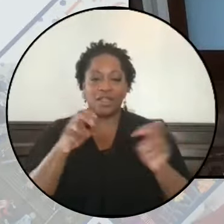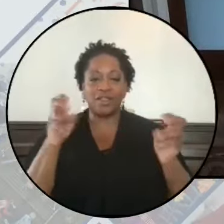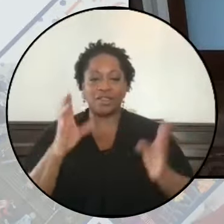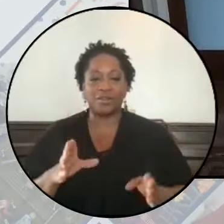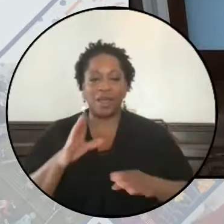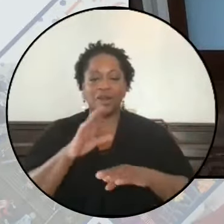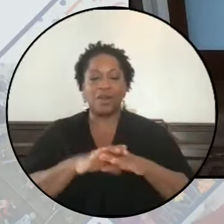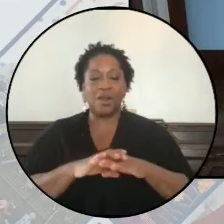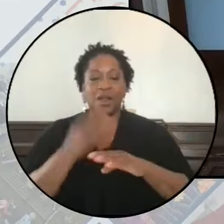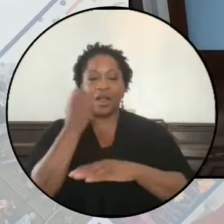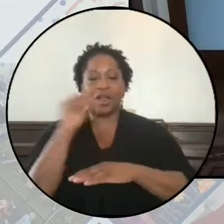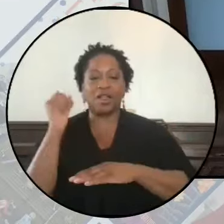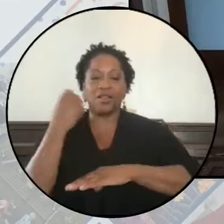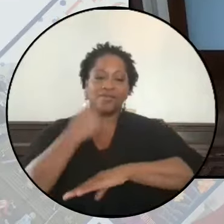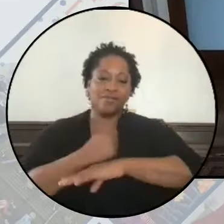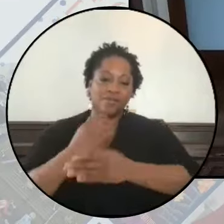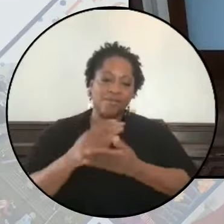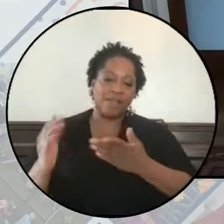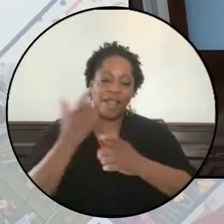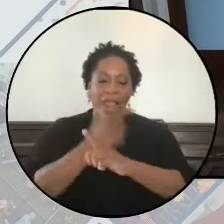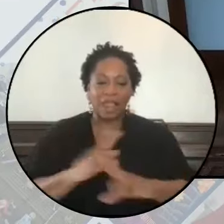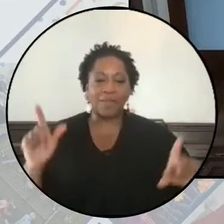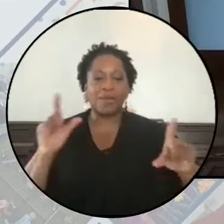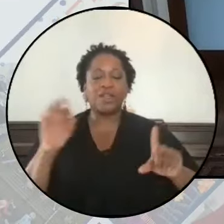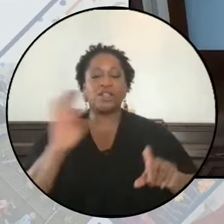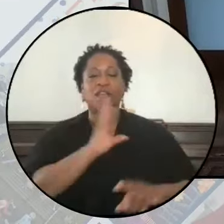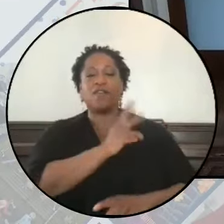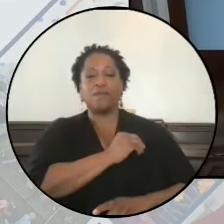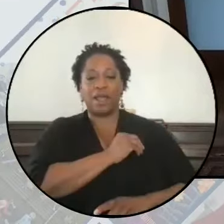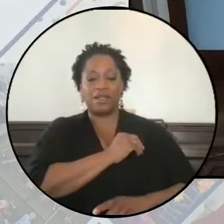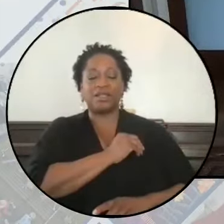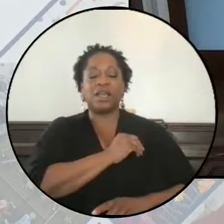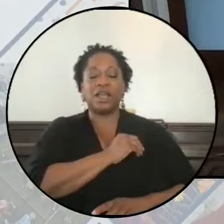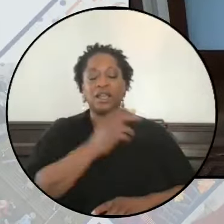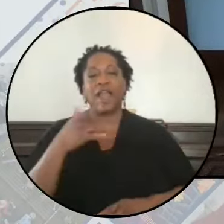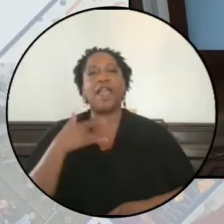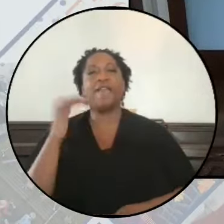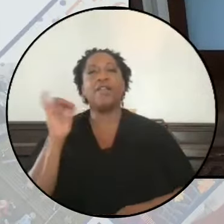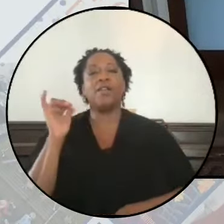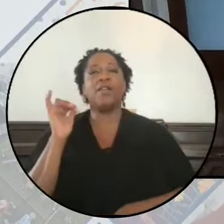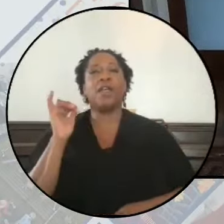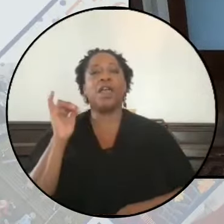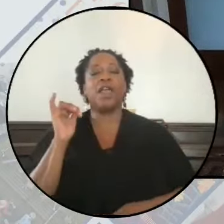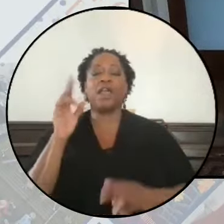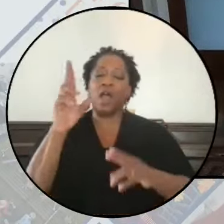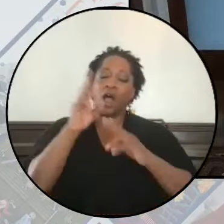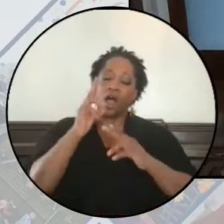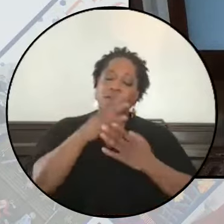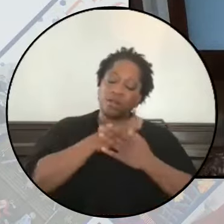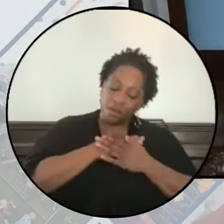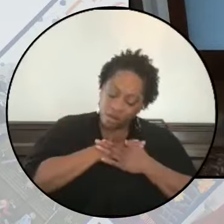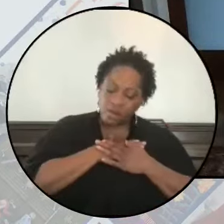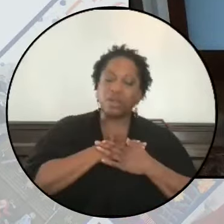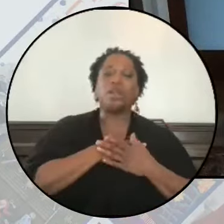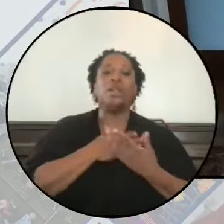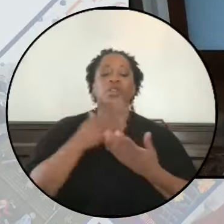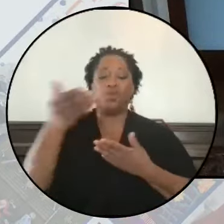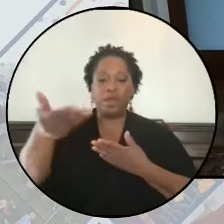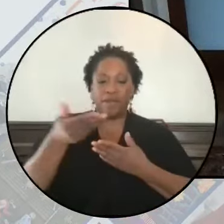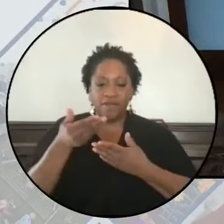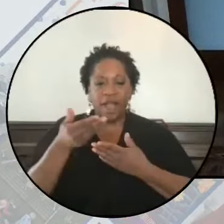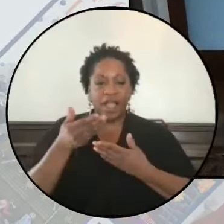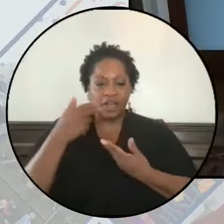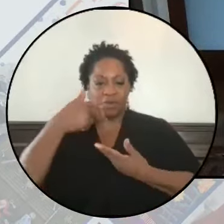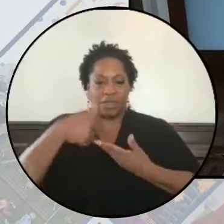abolition and the liberation of Palestine. I feel truly honored to have been invited